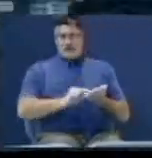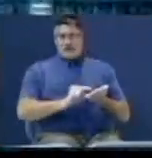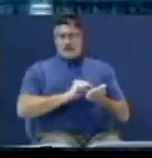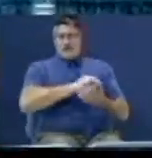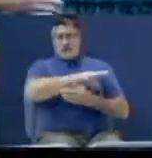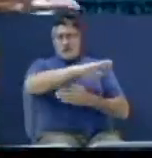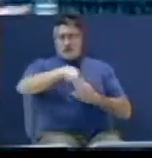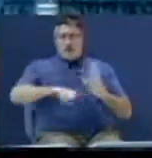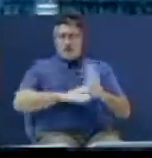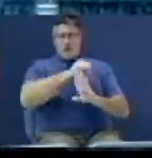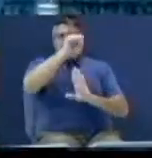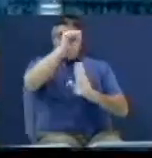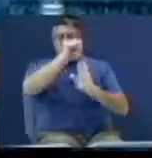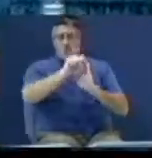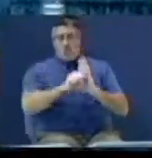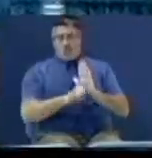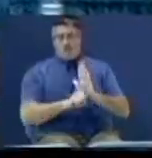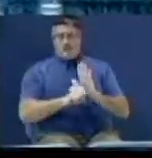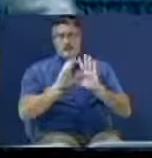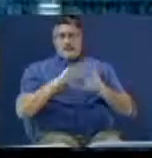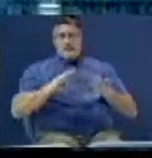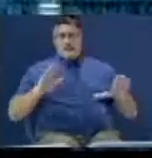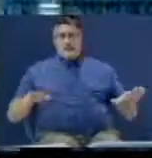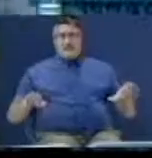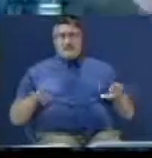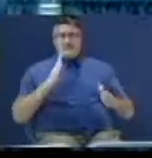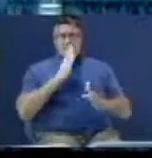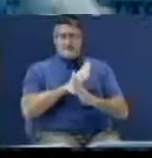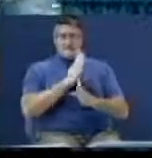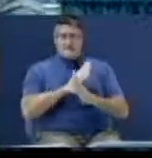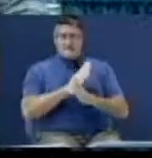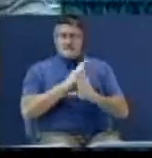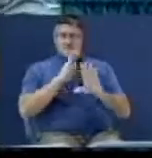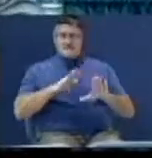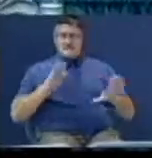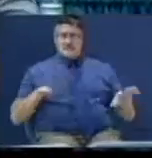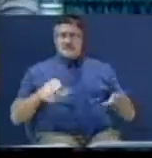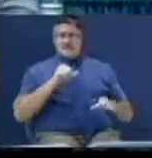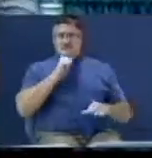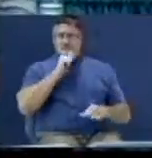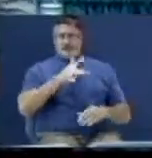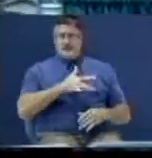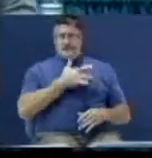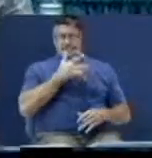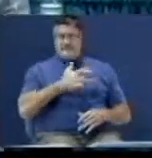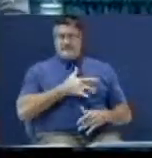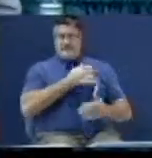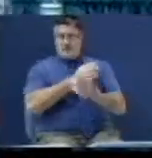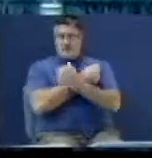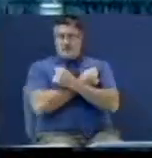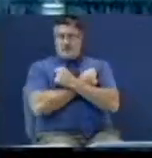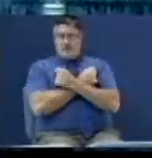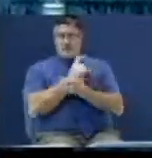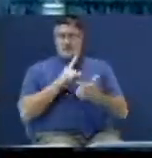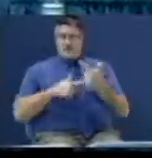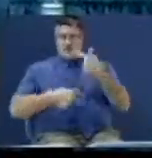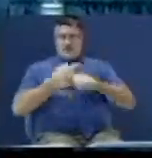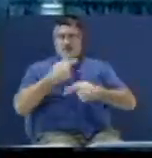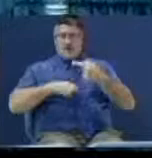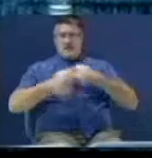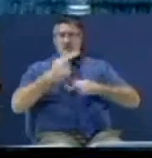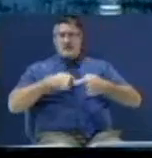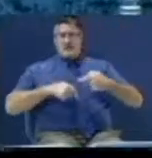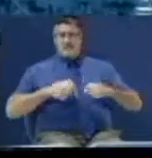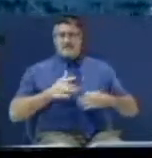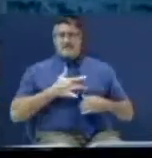child that's unloved, if they're gonna have loving arms out for them, and it'll be safe, and